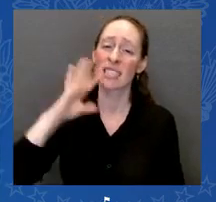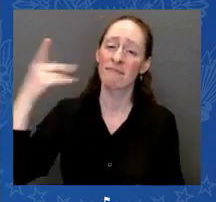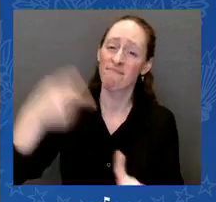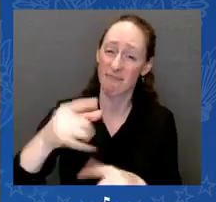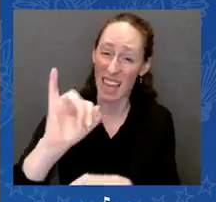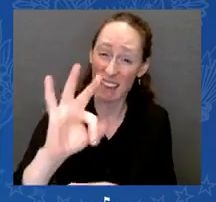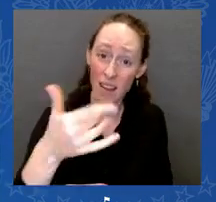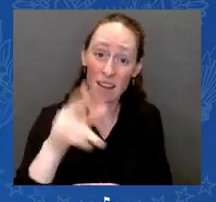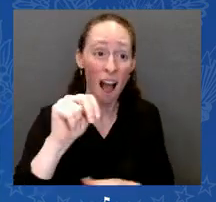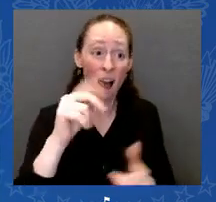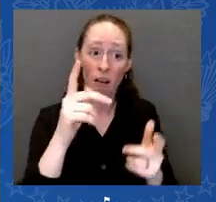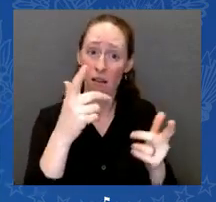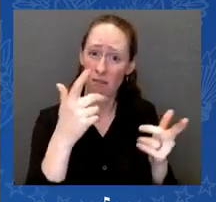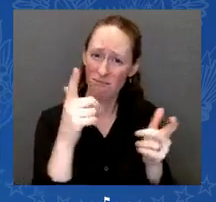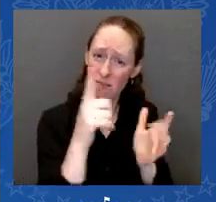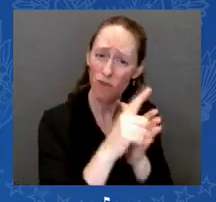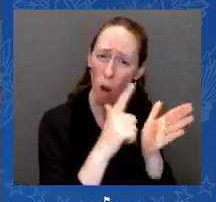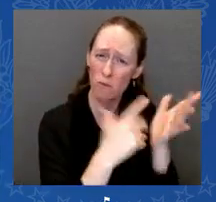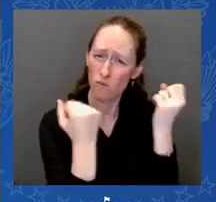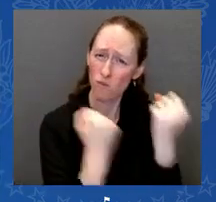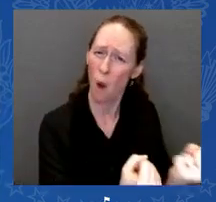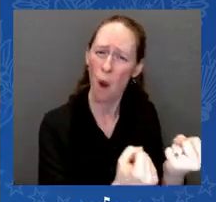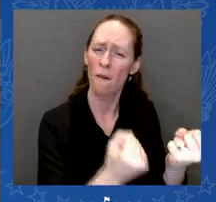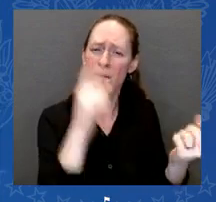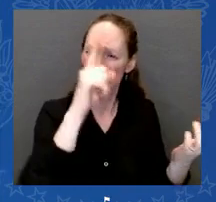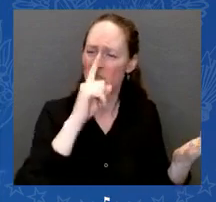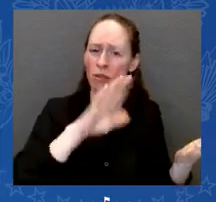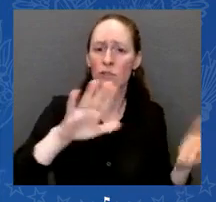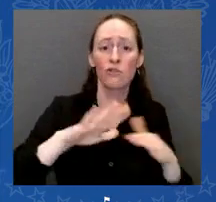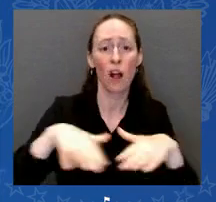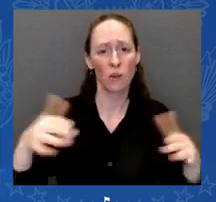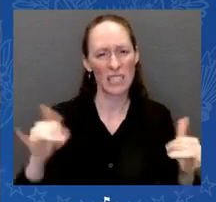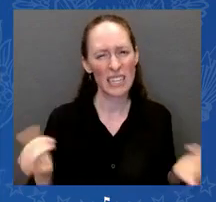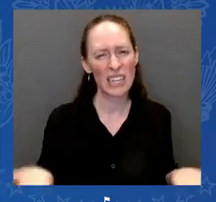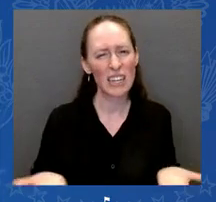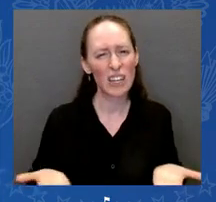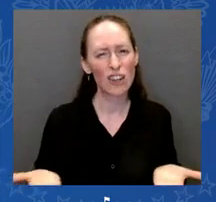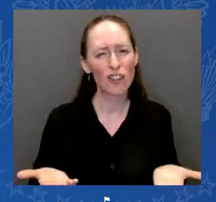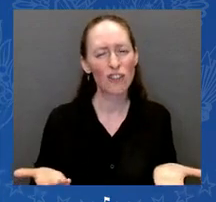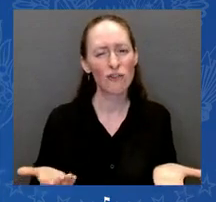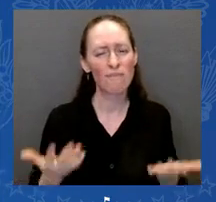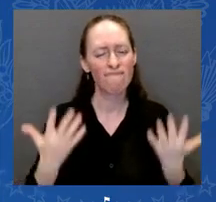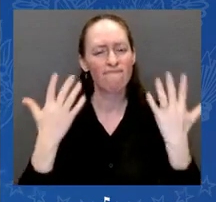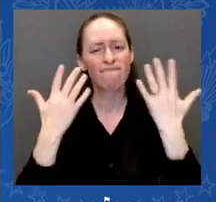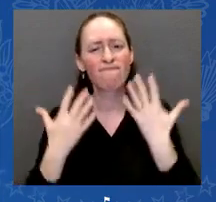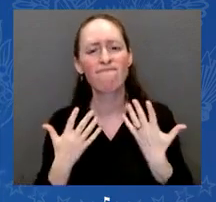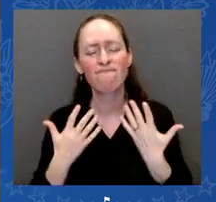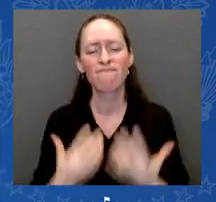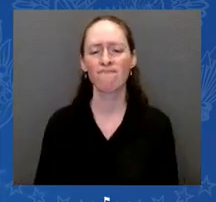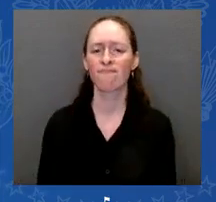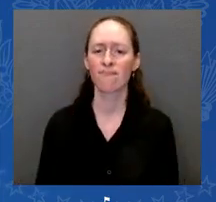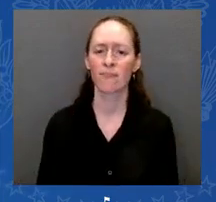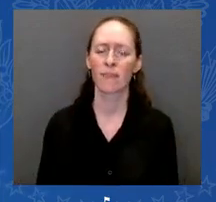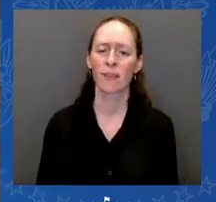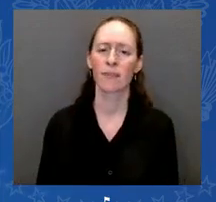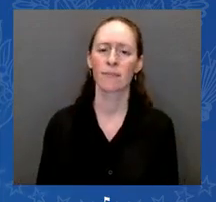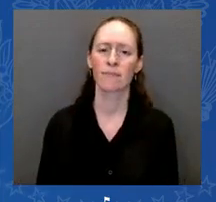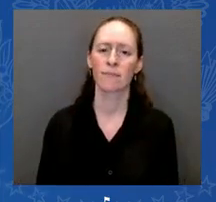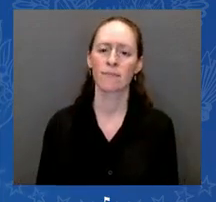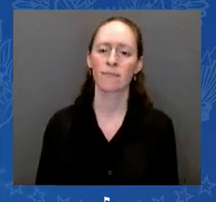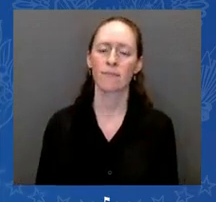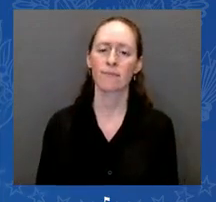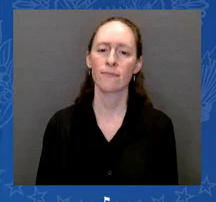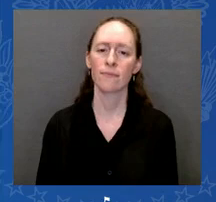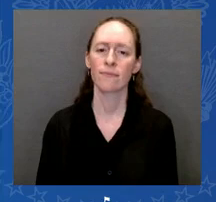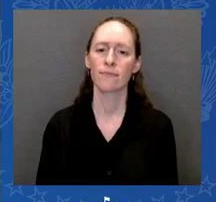well done, a public life that made an enormous difference. He deserved a rest. And I guess I don't know all the reasons why he decided